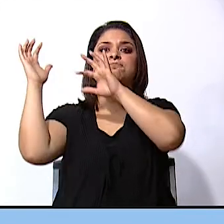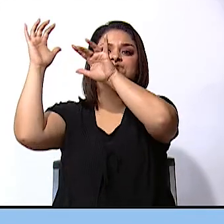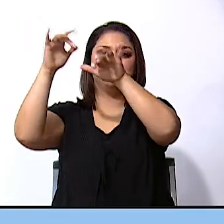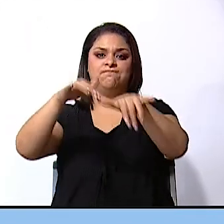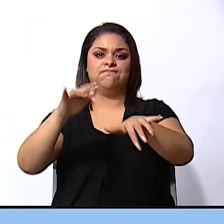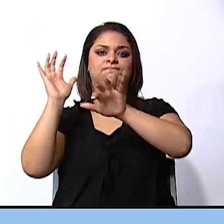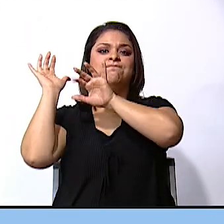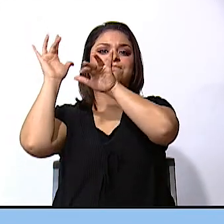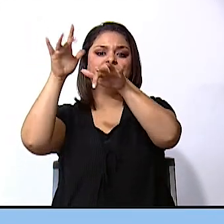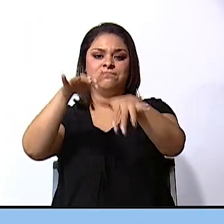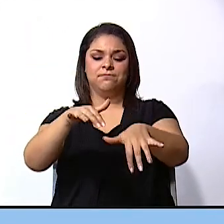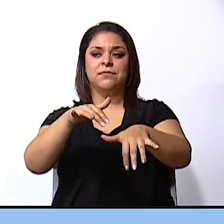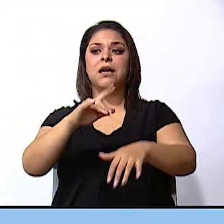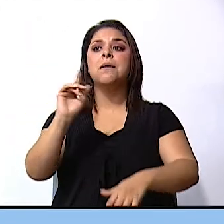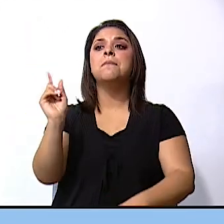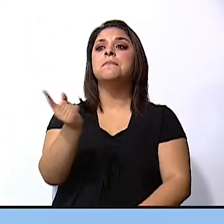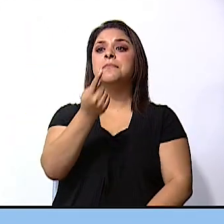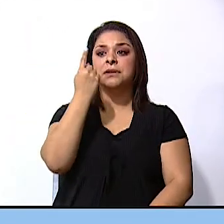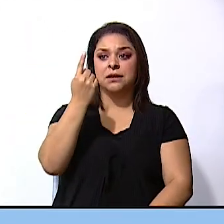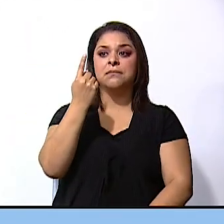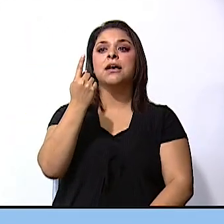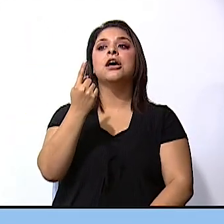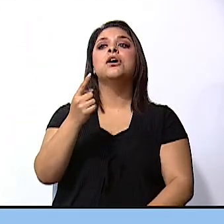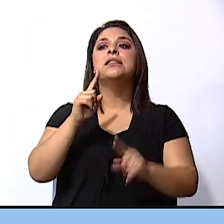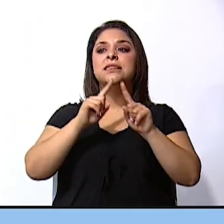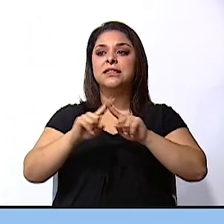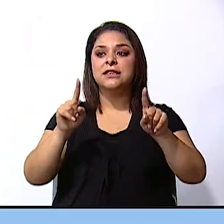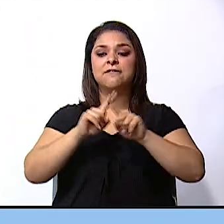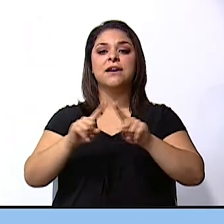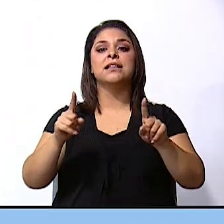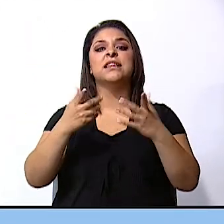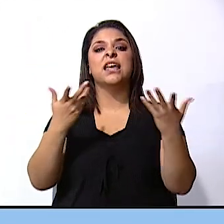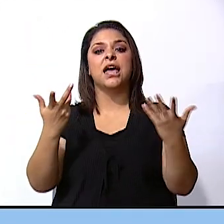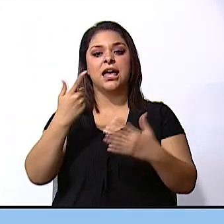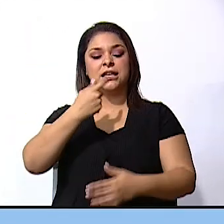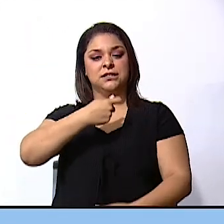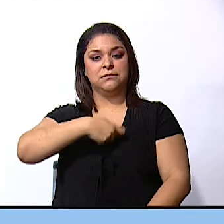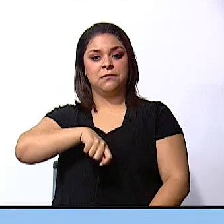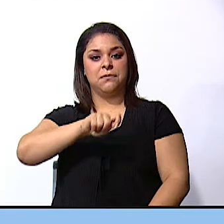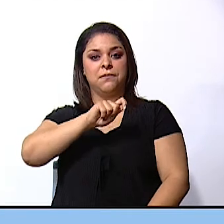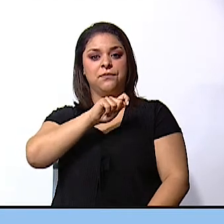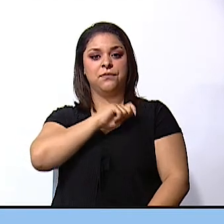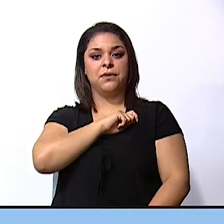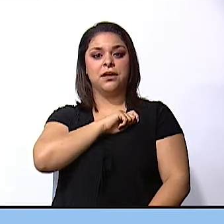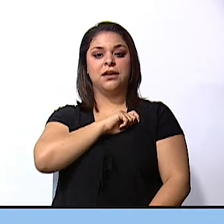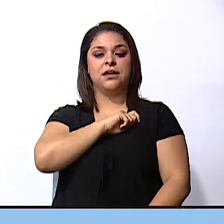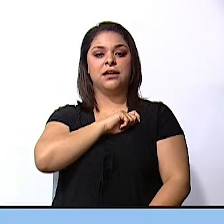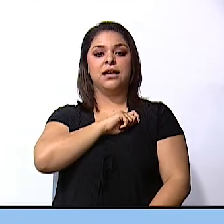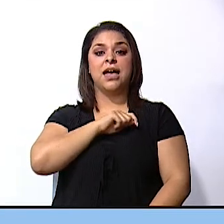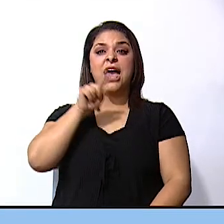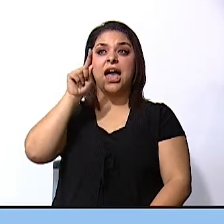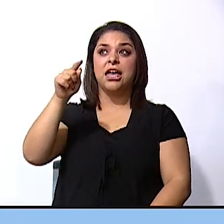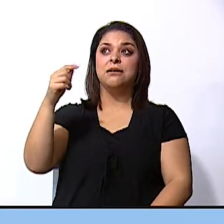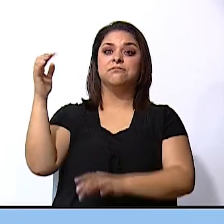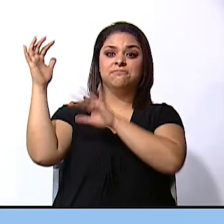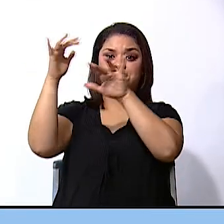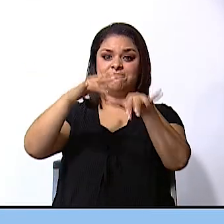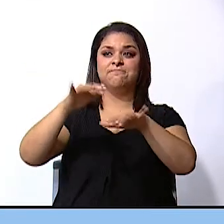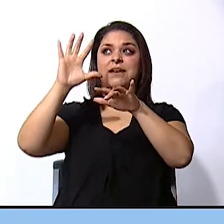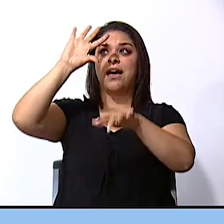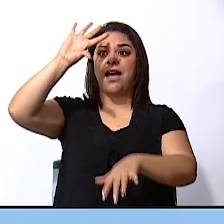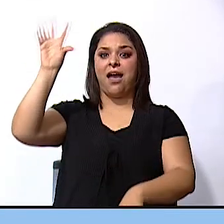First, during the conquest, Spaniards arrived along with African descendants.